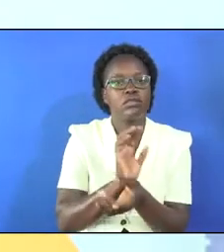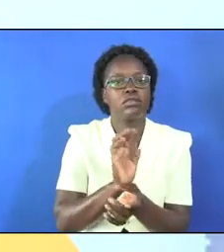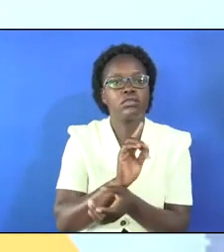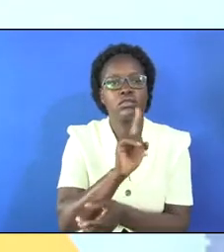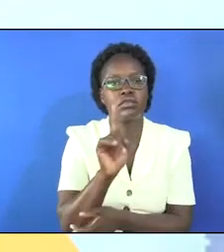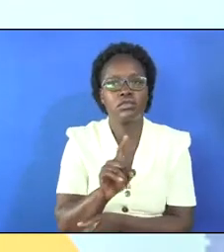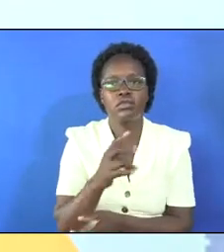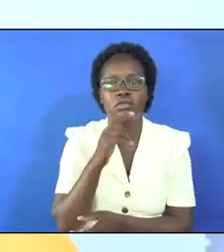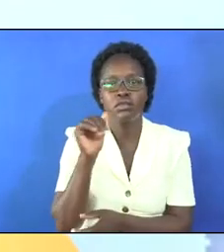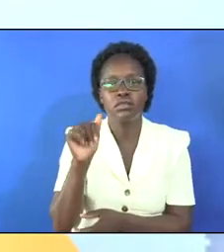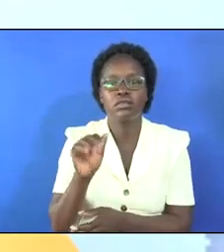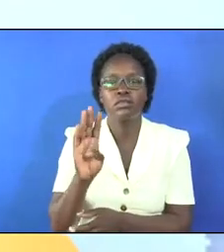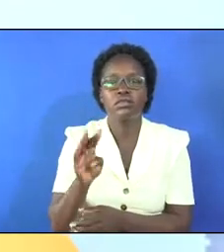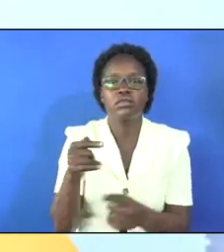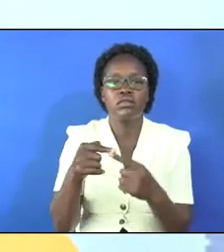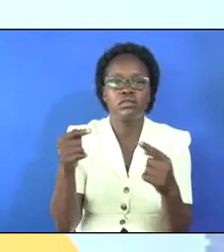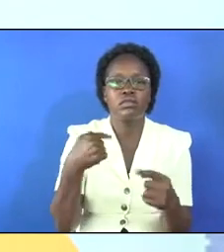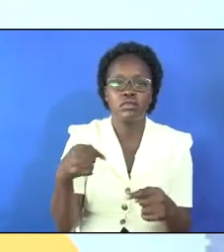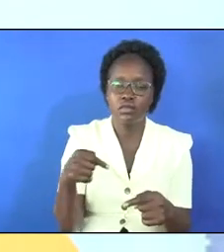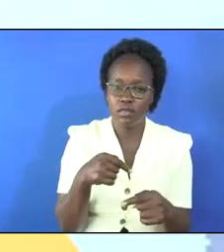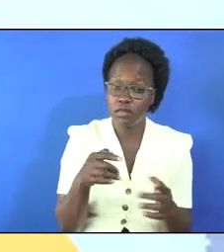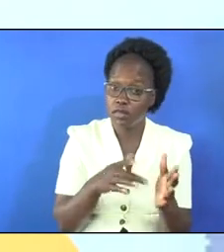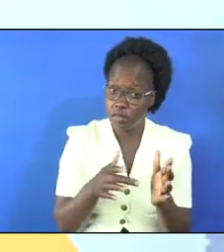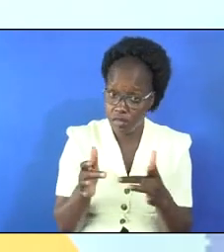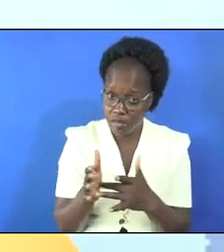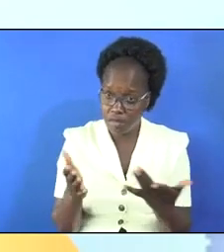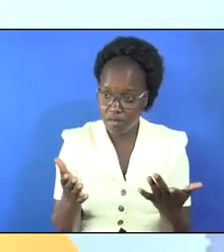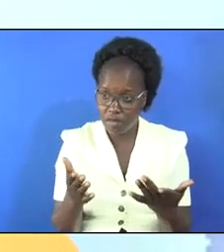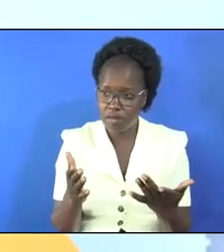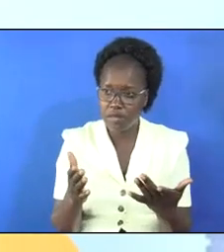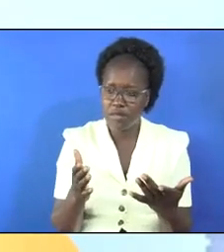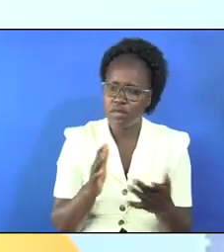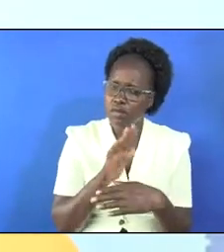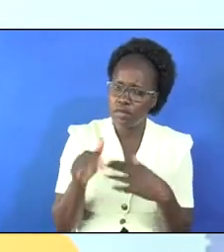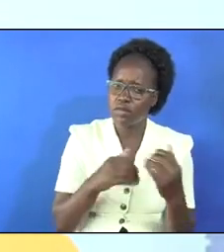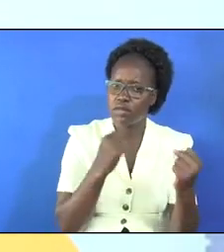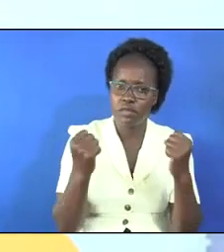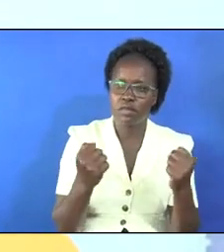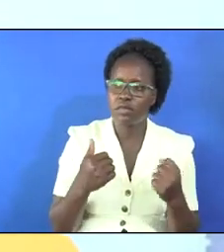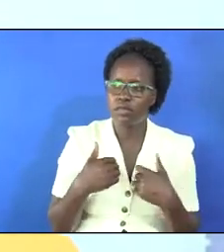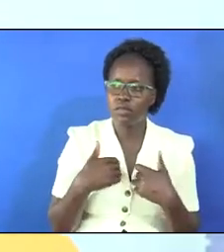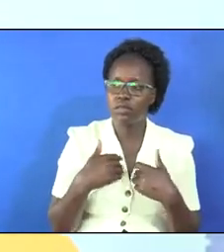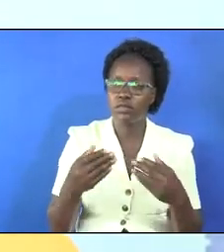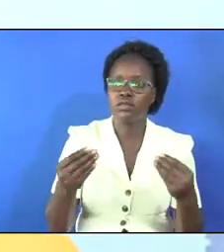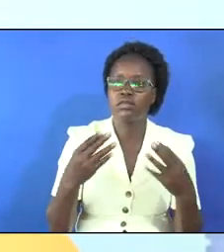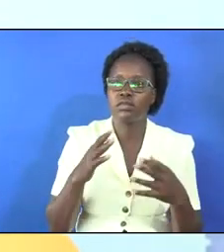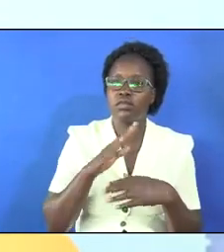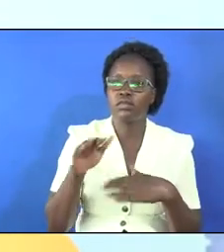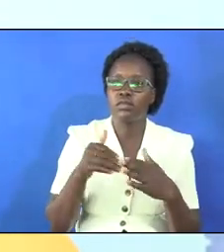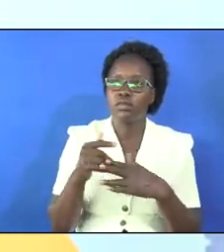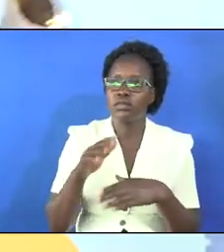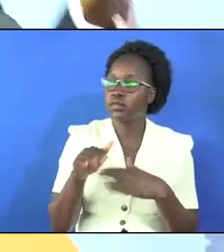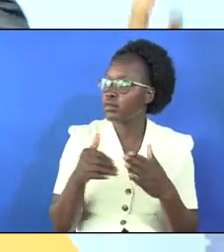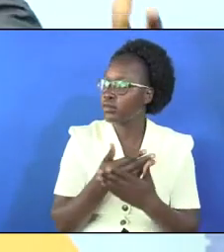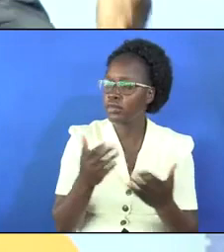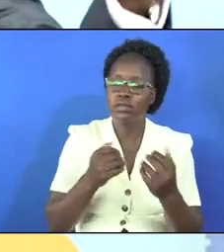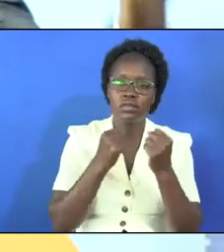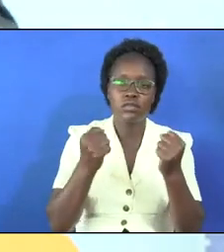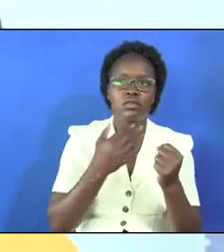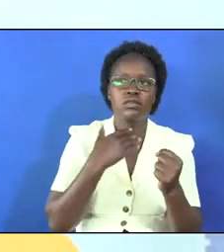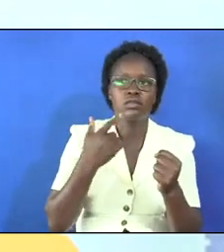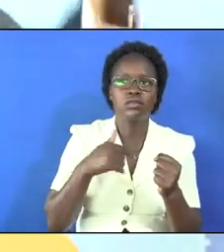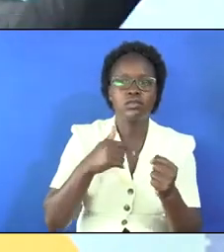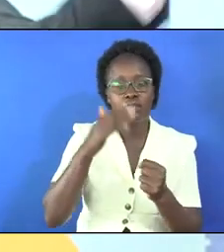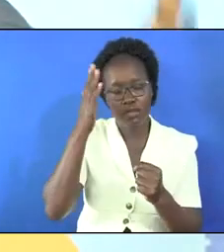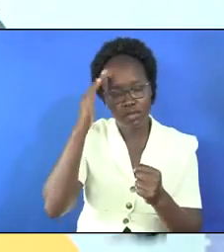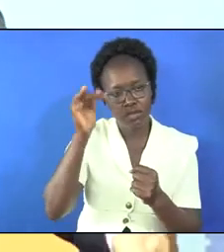asking who can be against us jesus has all the powers and he has given us all this power because he wants